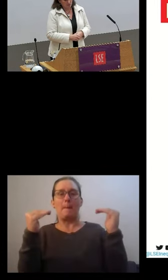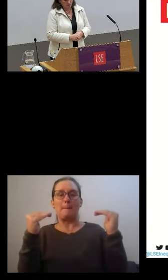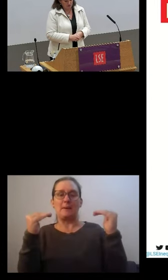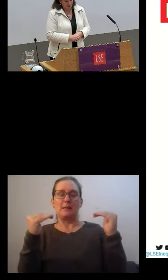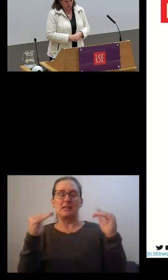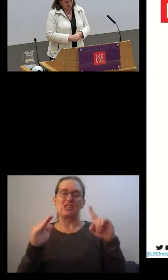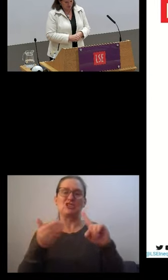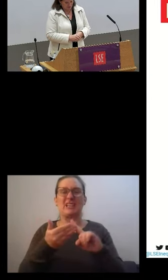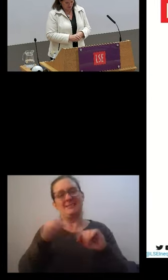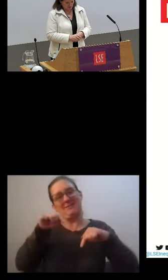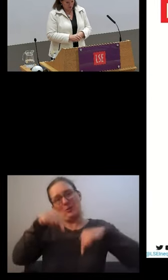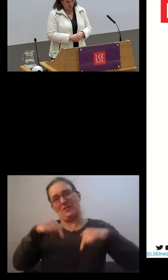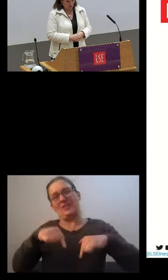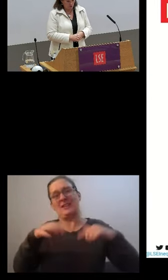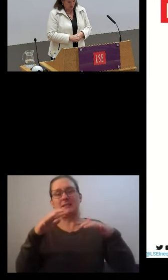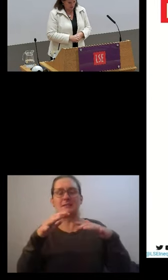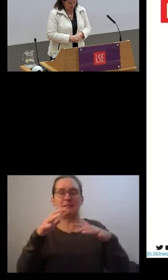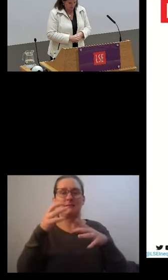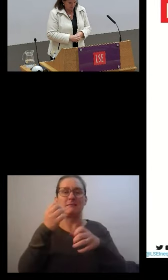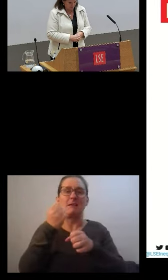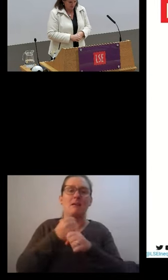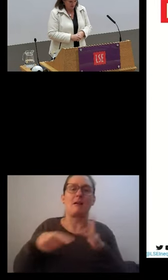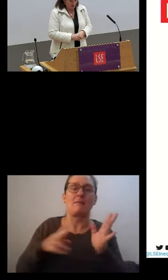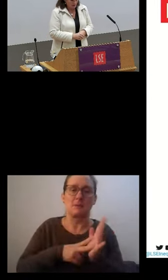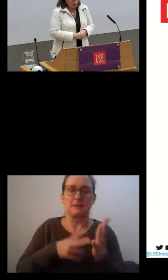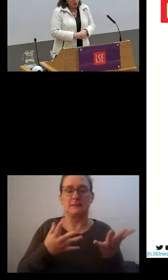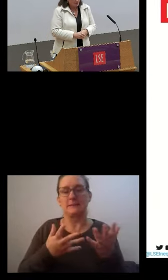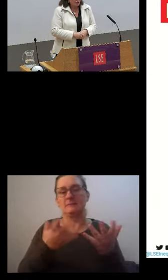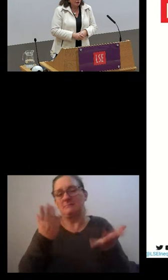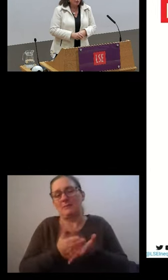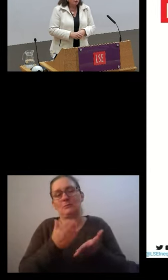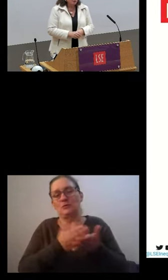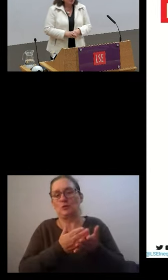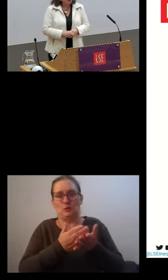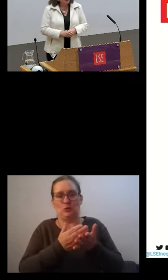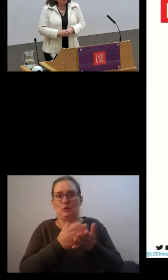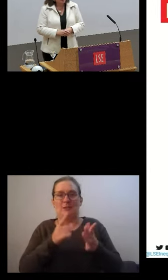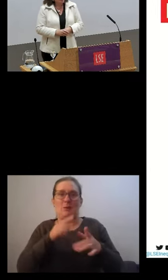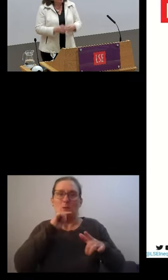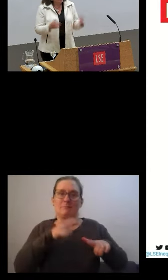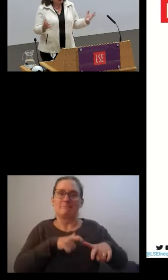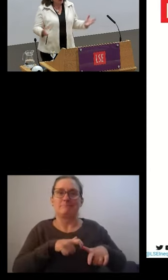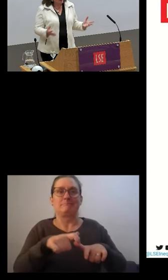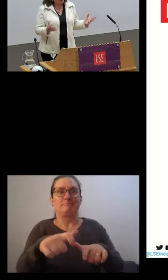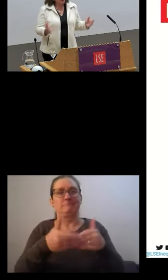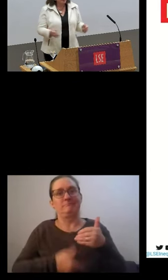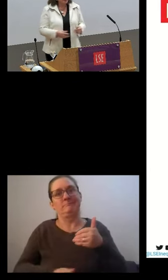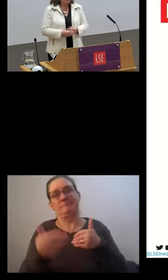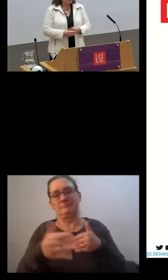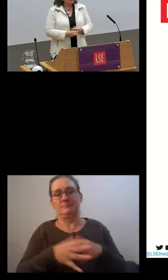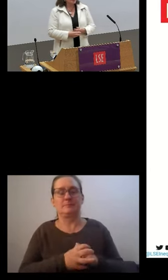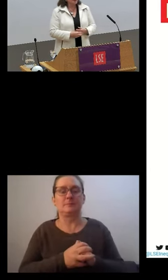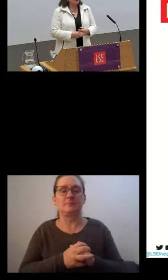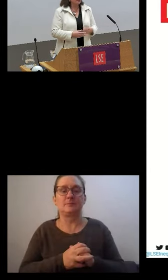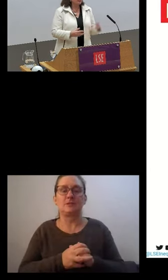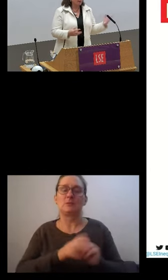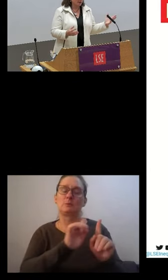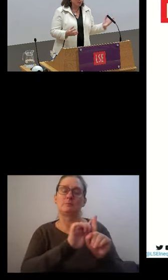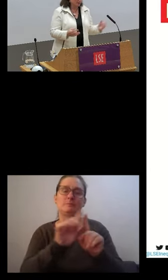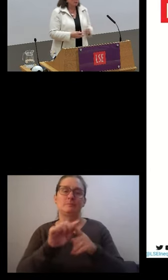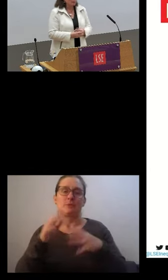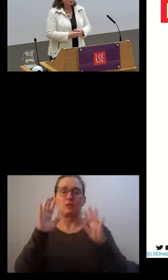that will stay with us for a while to come. So overall, if you look at the concerns that come up continuously